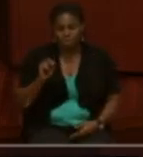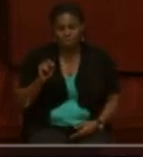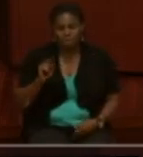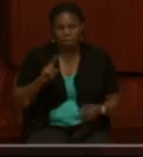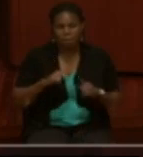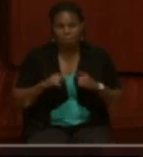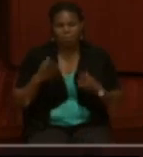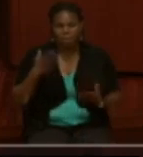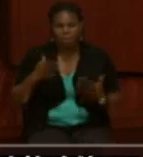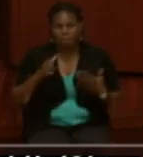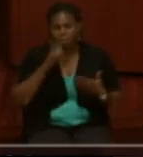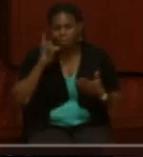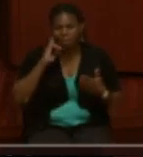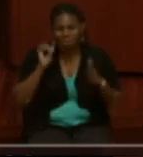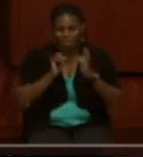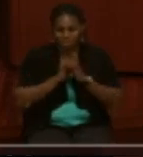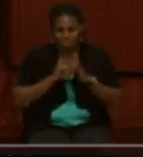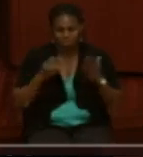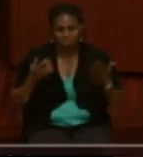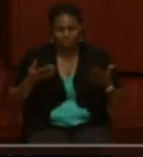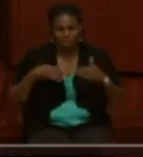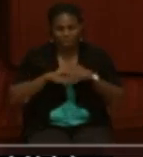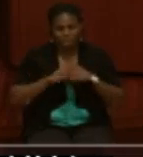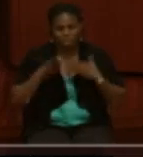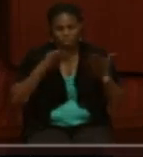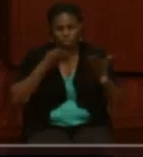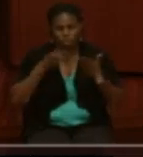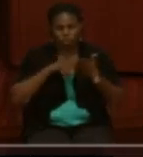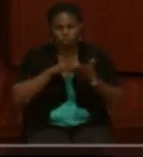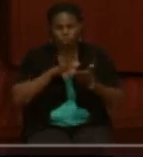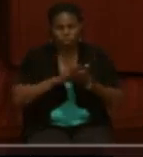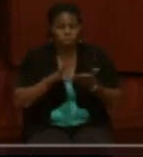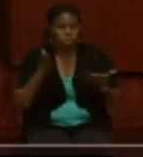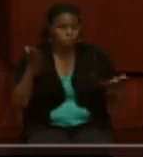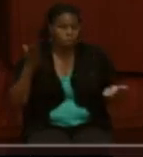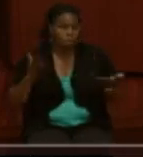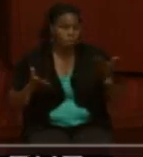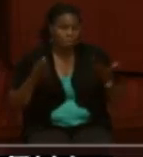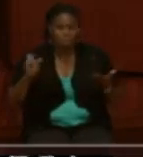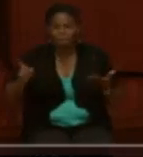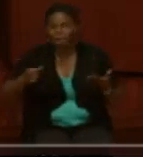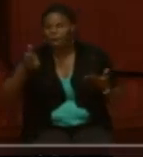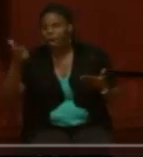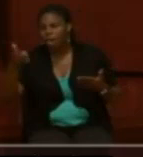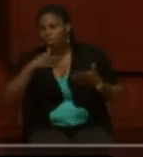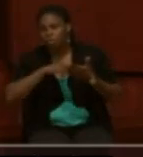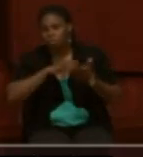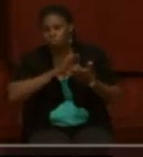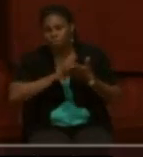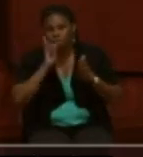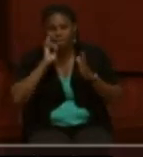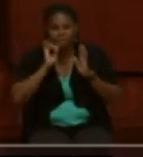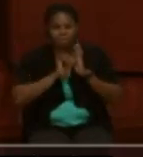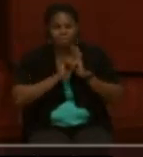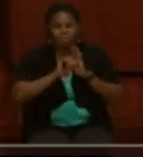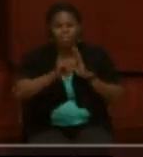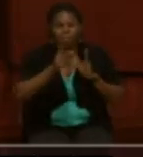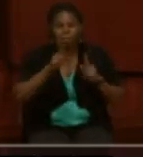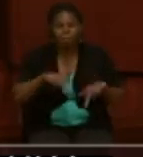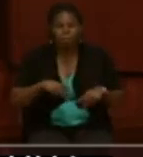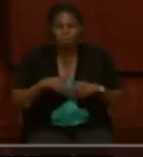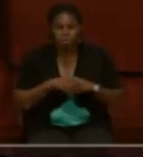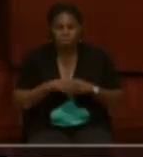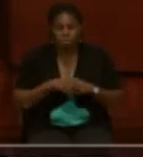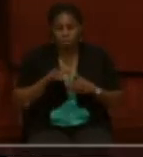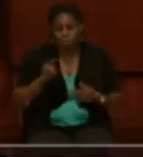may not be identified that way in the service records. So it may be other records that identify that person as